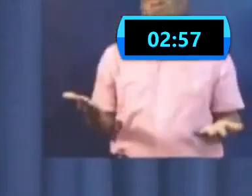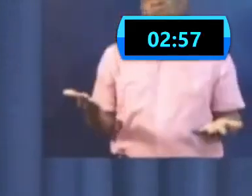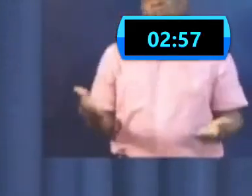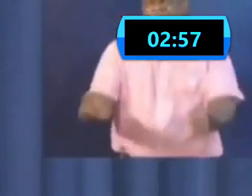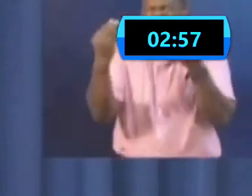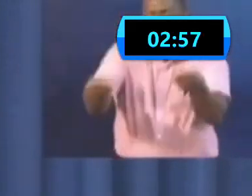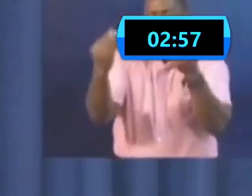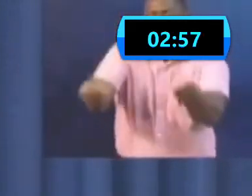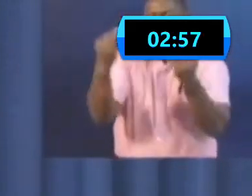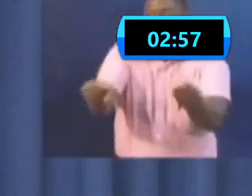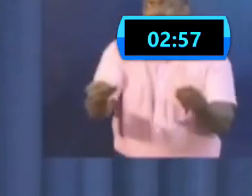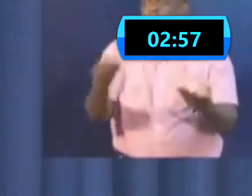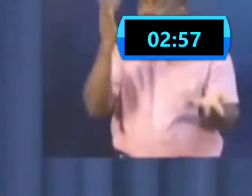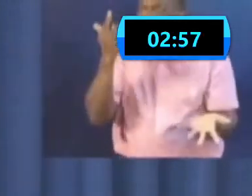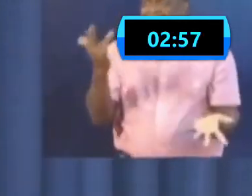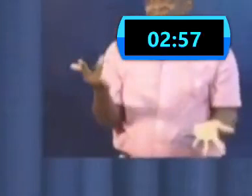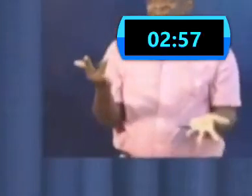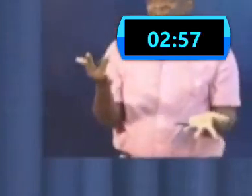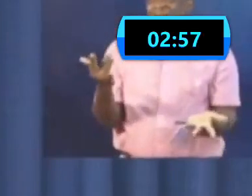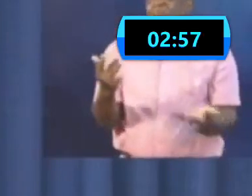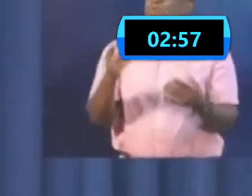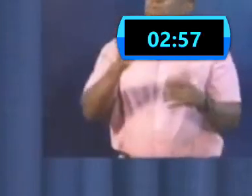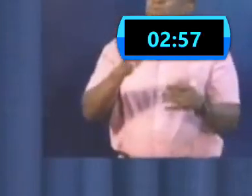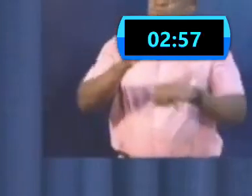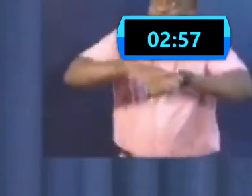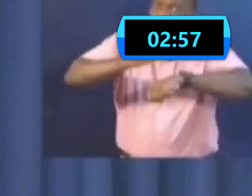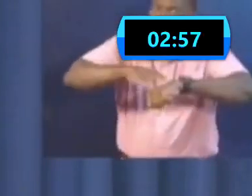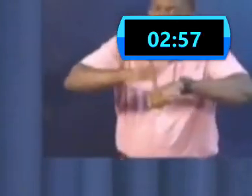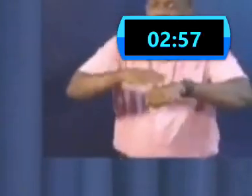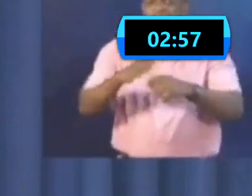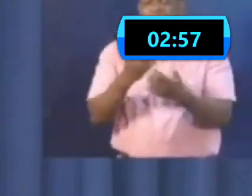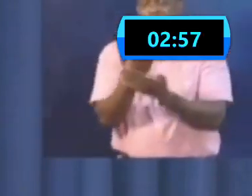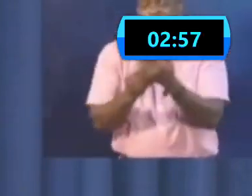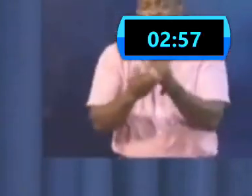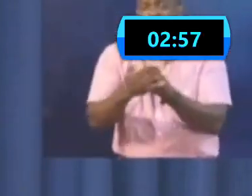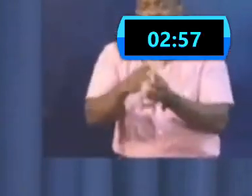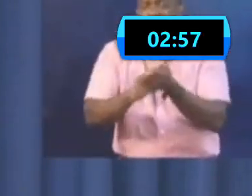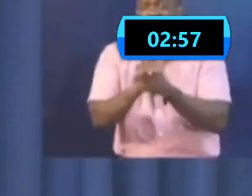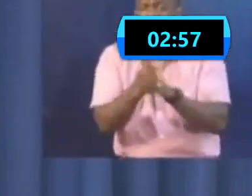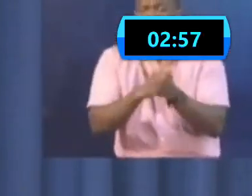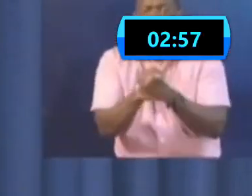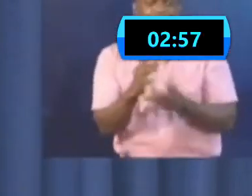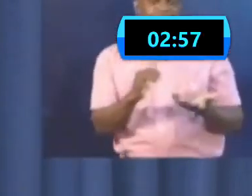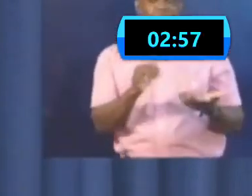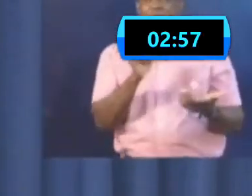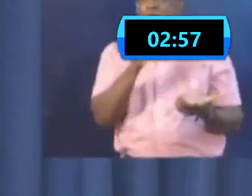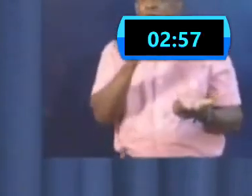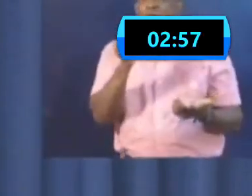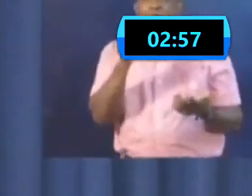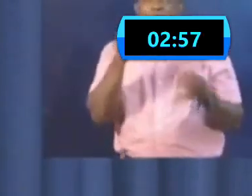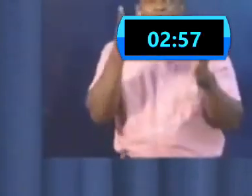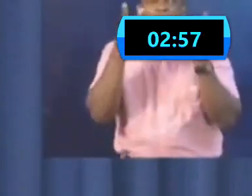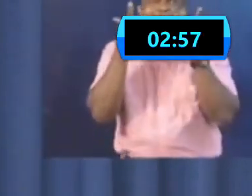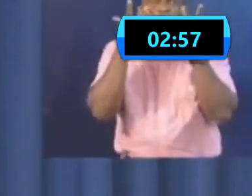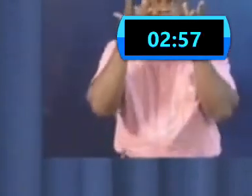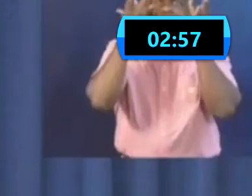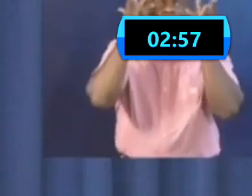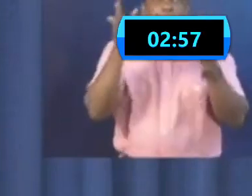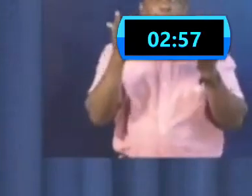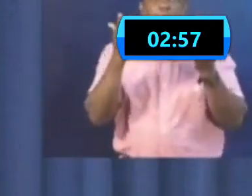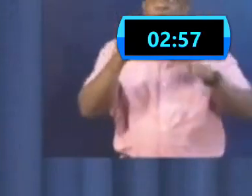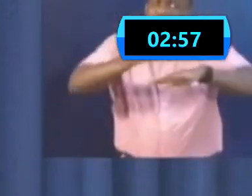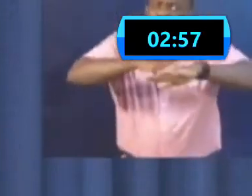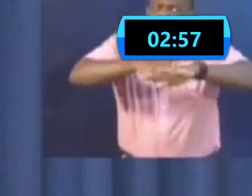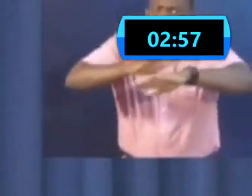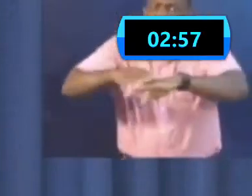to you about washing your hands. We talked to about not touching your face. We can't pass any law to tell you don't touch your face and to wash your hands. Those are not things you could pass